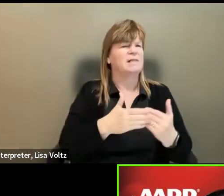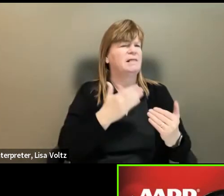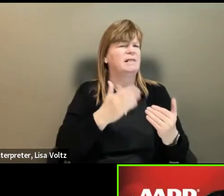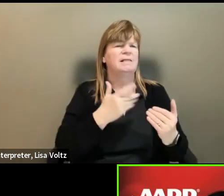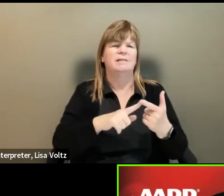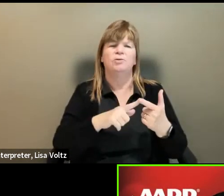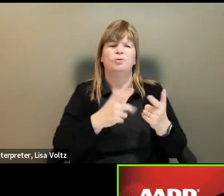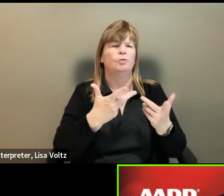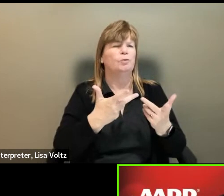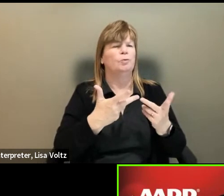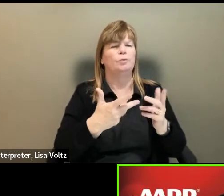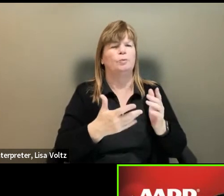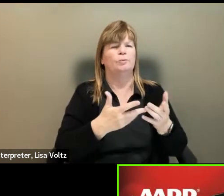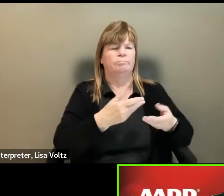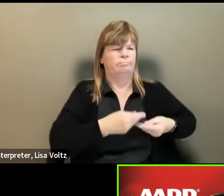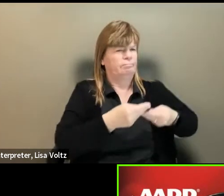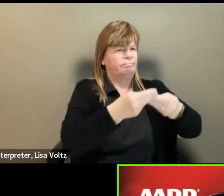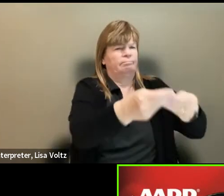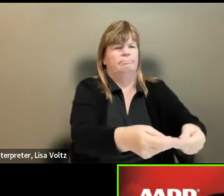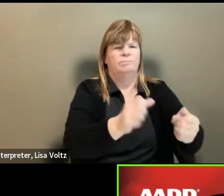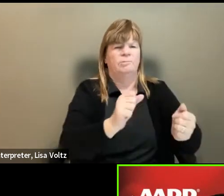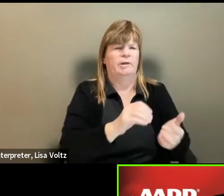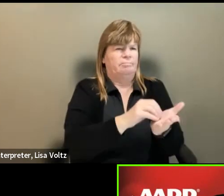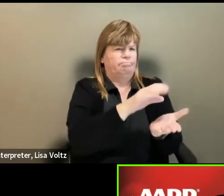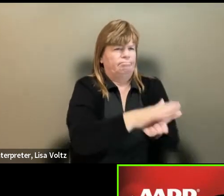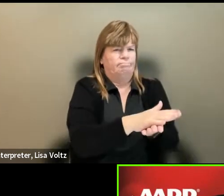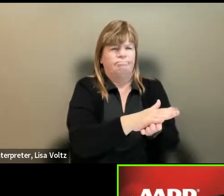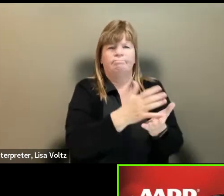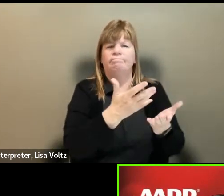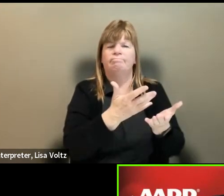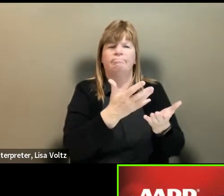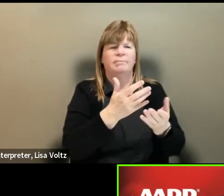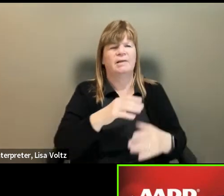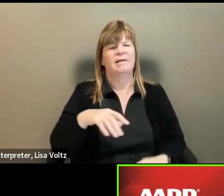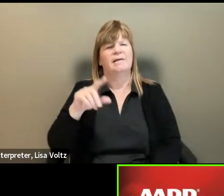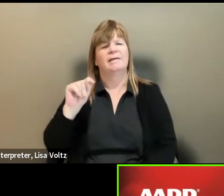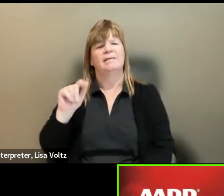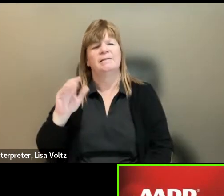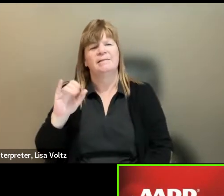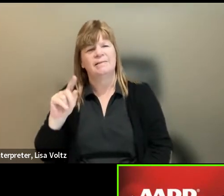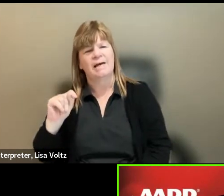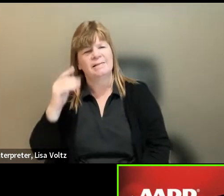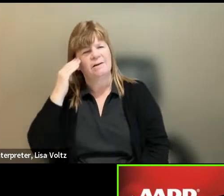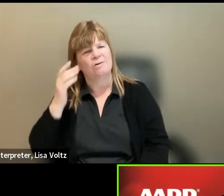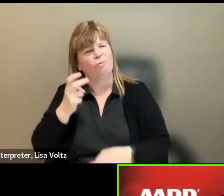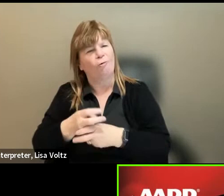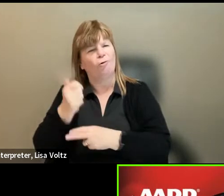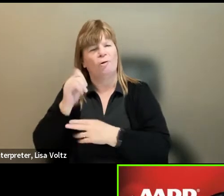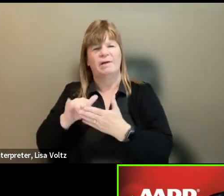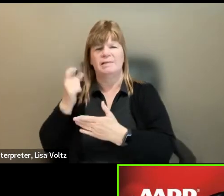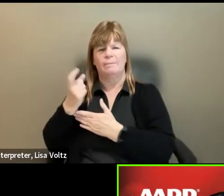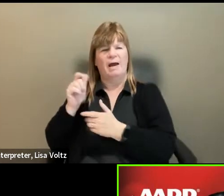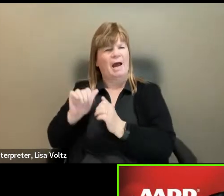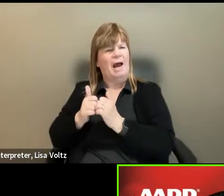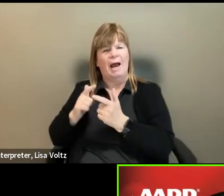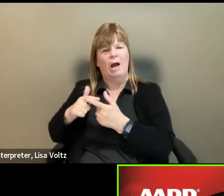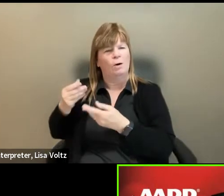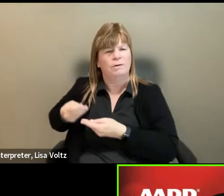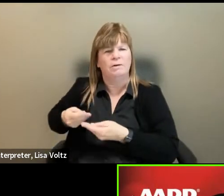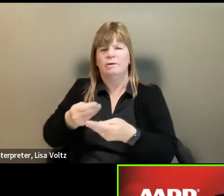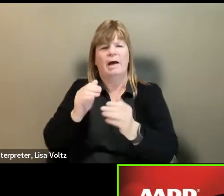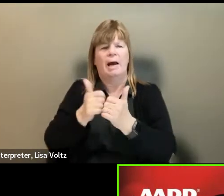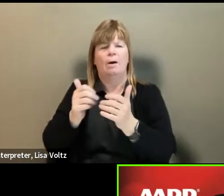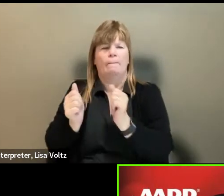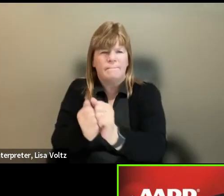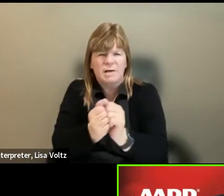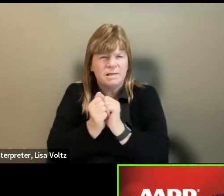to transmit from one person to another. You can document it. tacit knowledge is harder. It's something that has to be passed on through, um, being together,